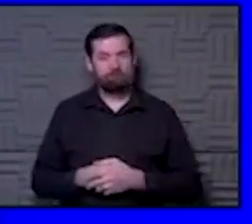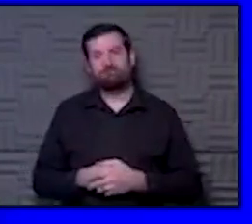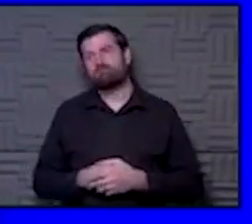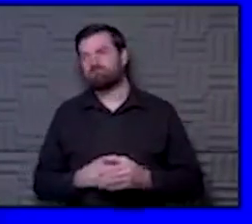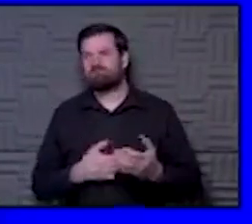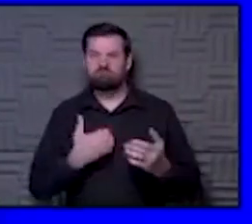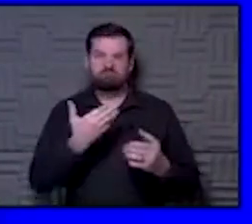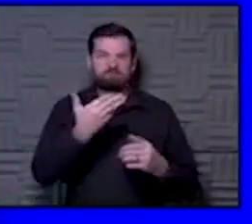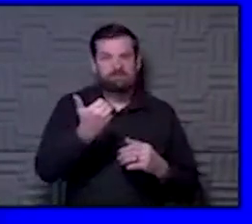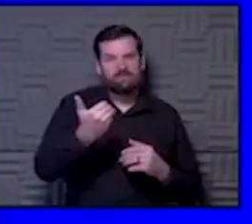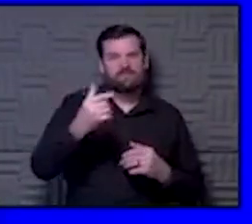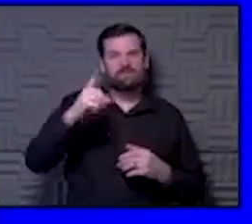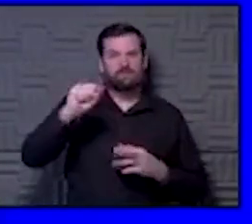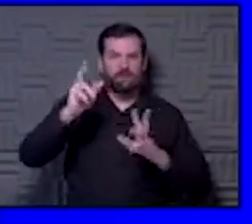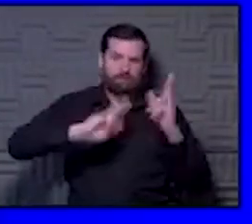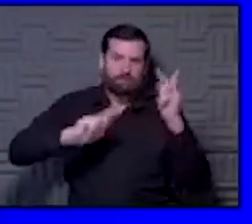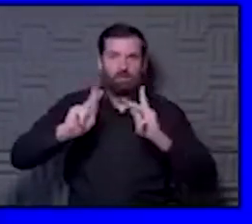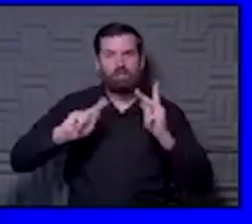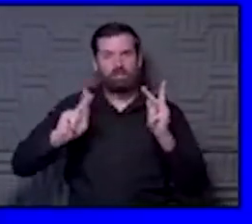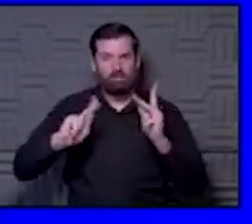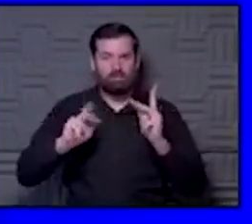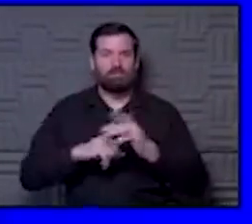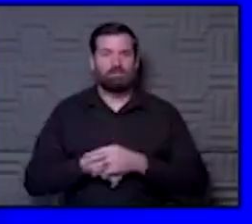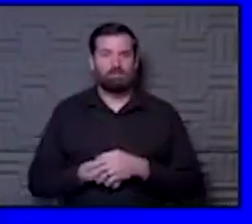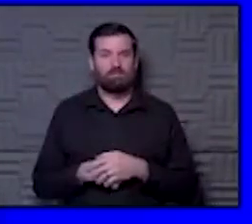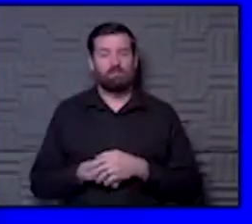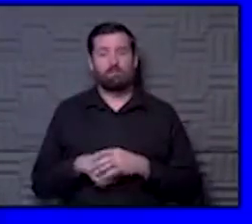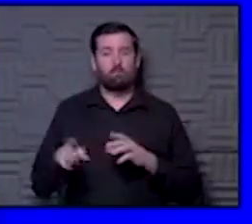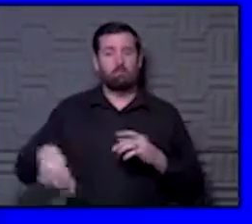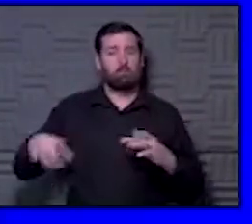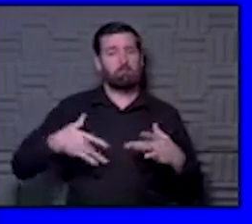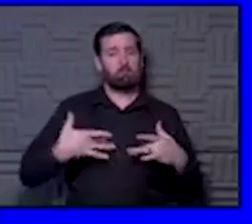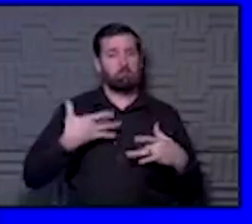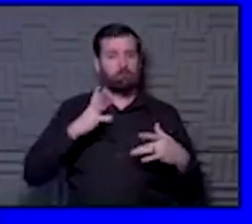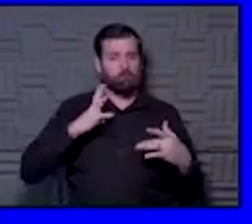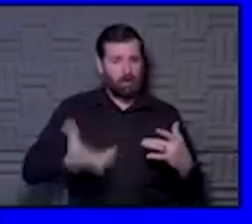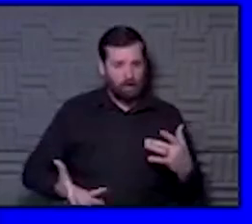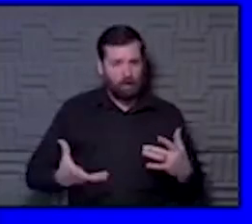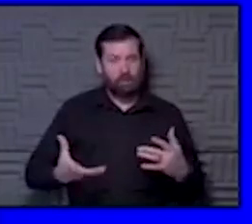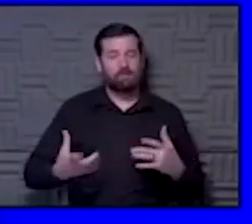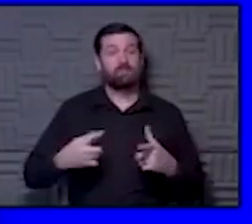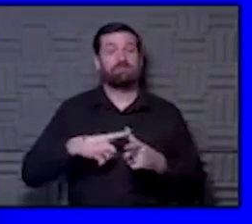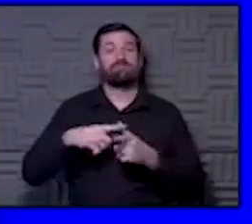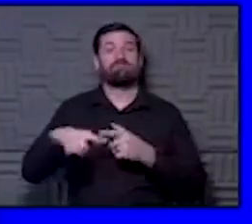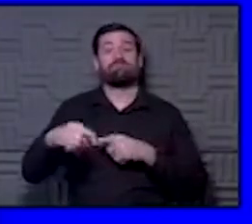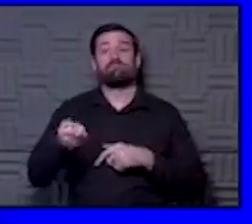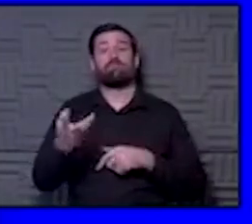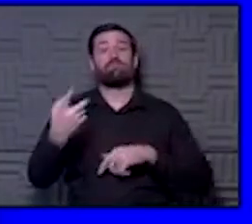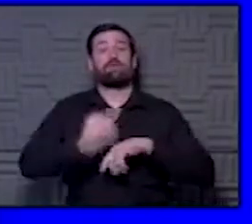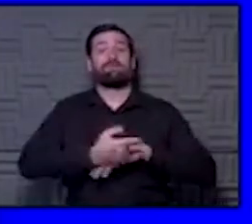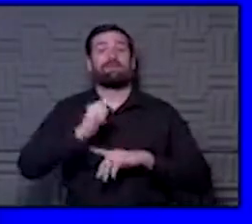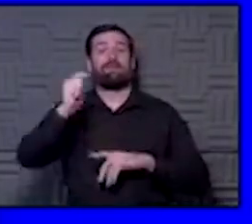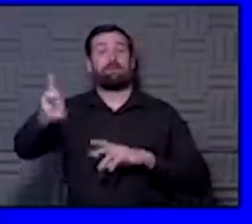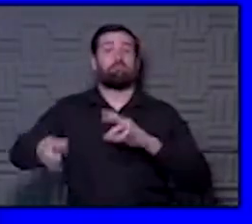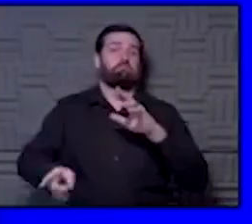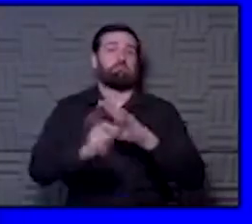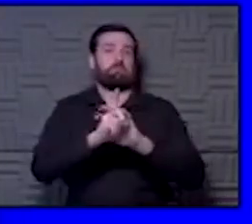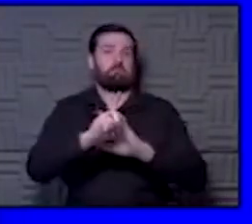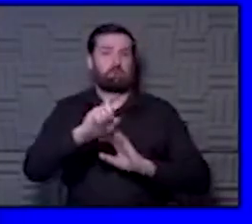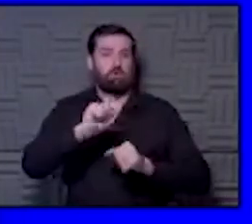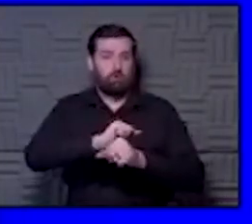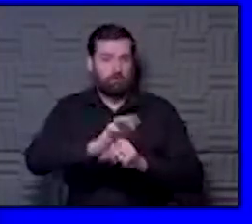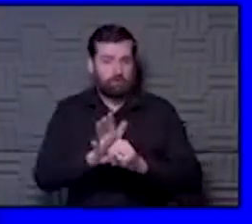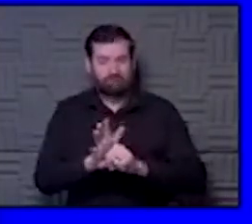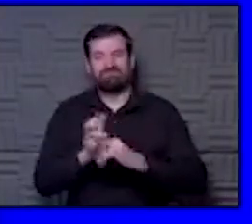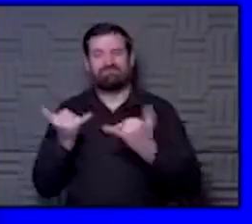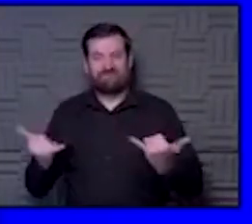15 to 20 people. Everybody felt fine, but a couple days later, somebody got COVID, and so now this patient is